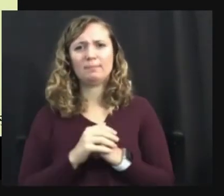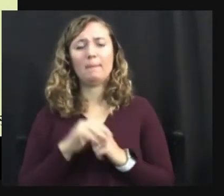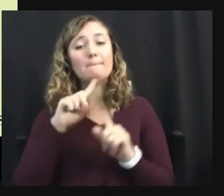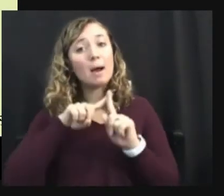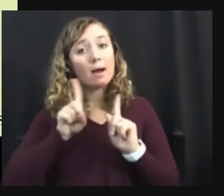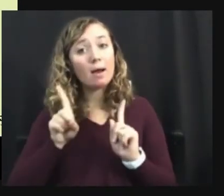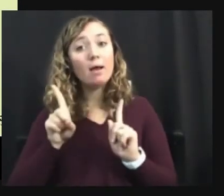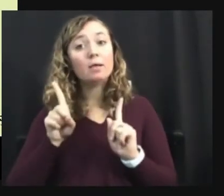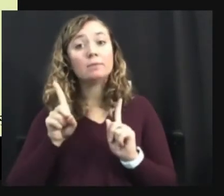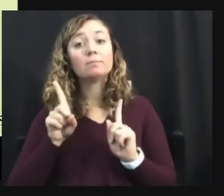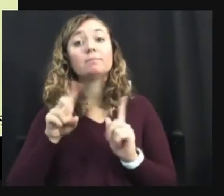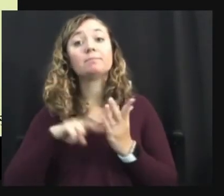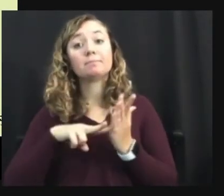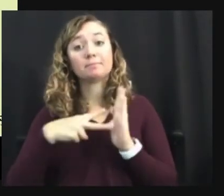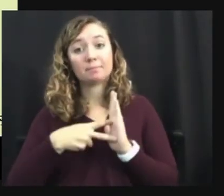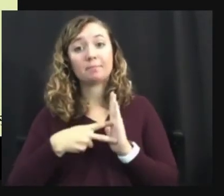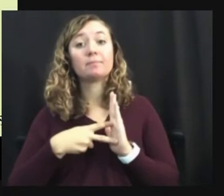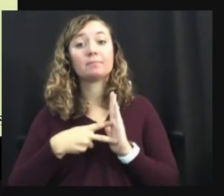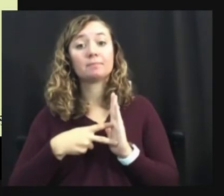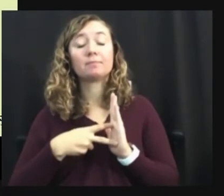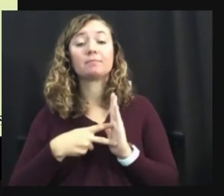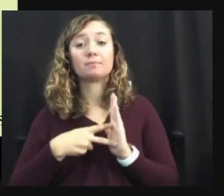but it does mean, um,